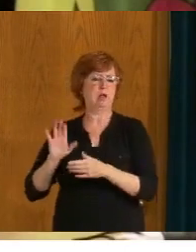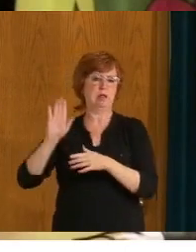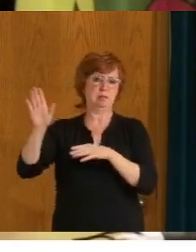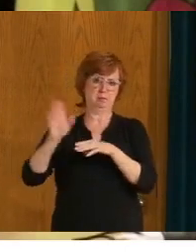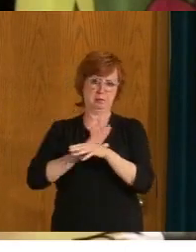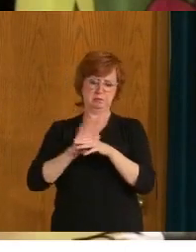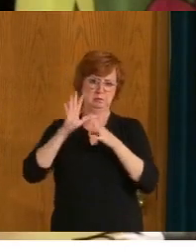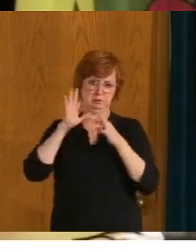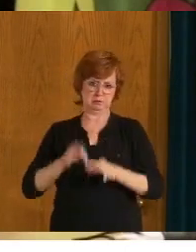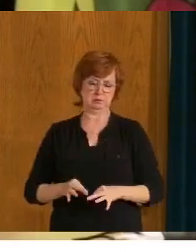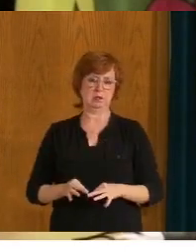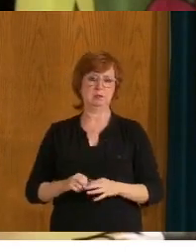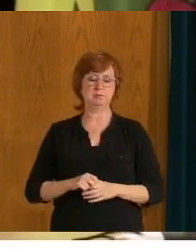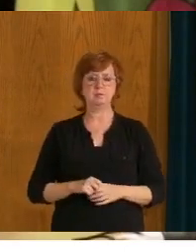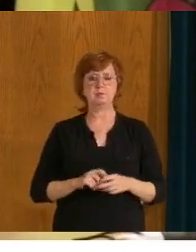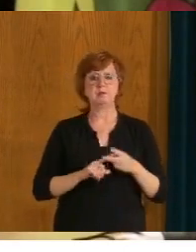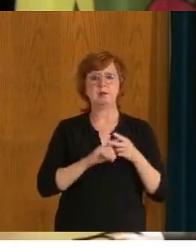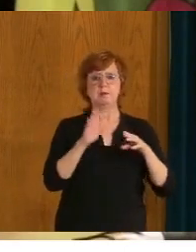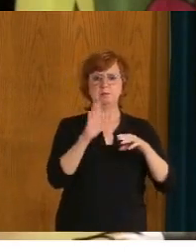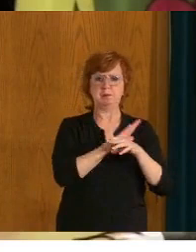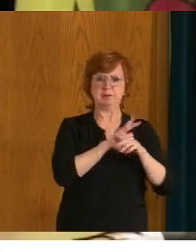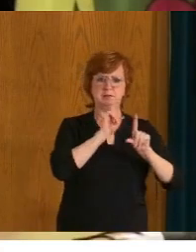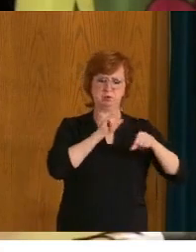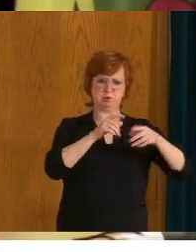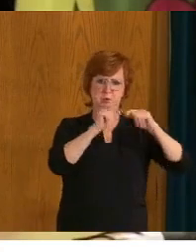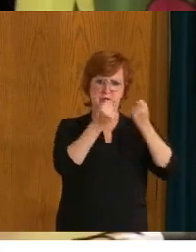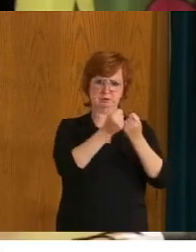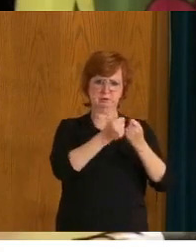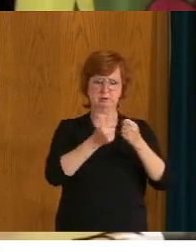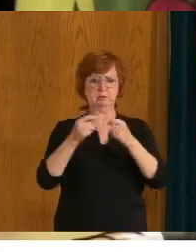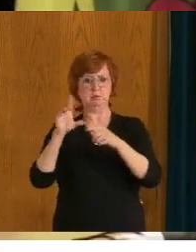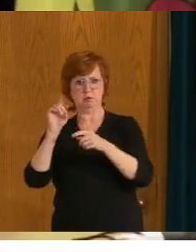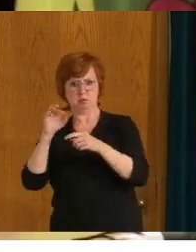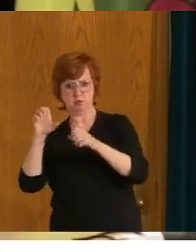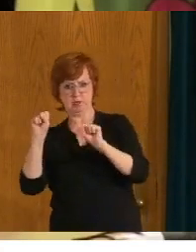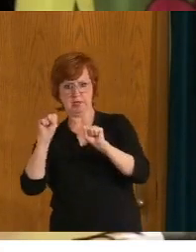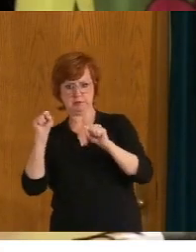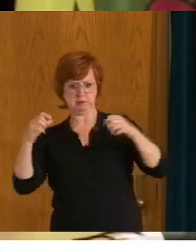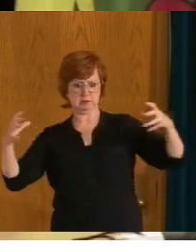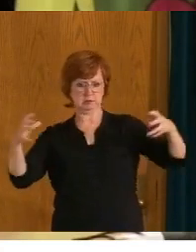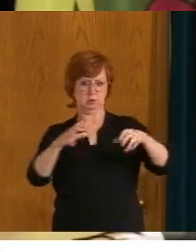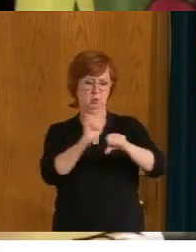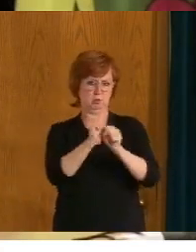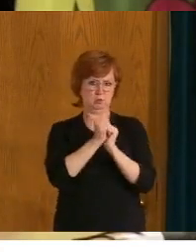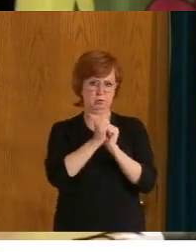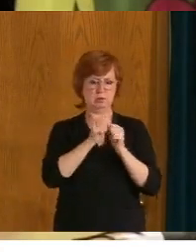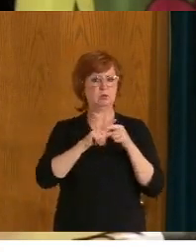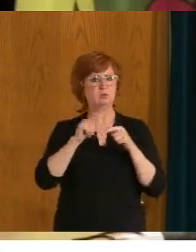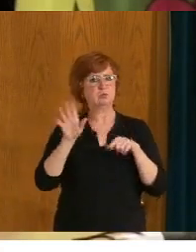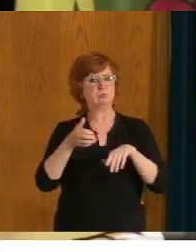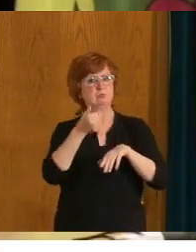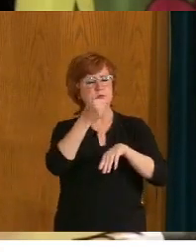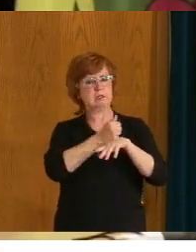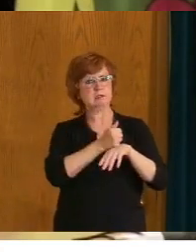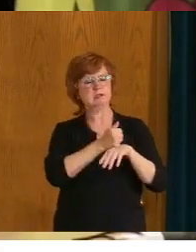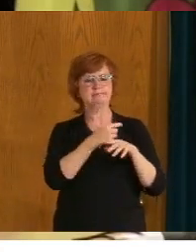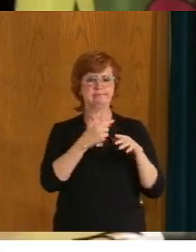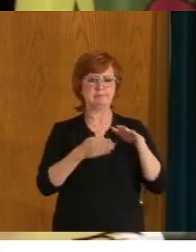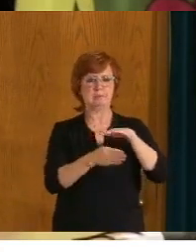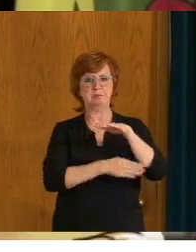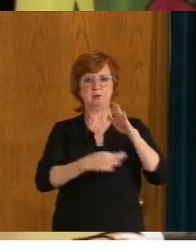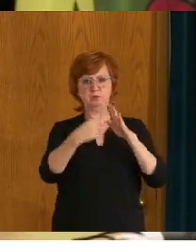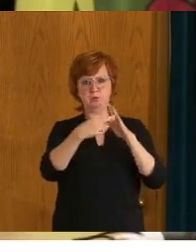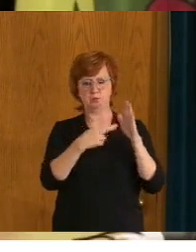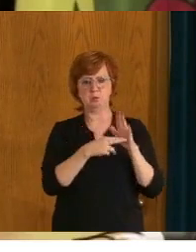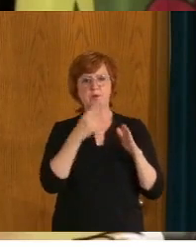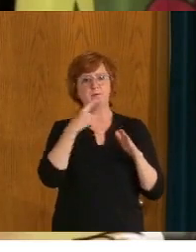with Dr. Shahab and his team, and they have developed and released some guidelines for individuals, for businesses, as well as for employers to